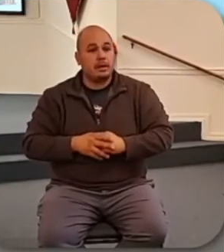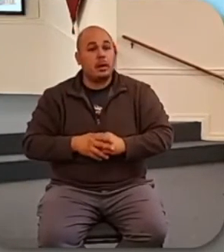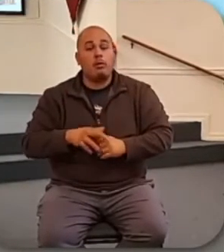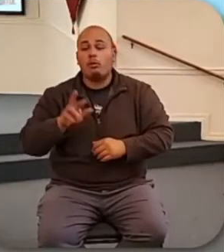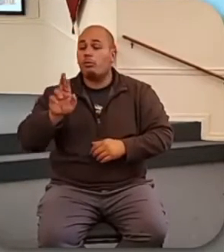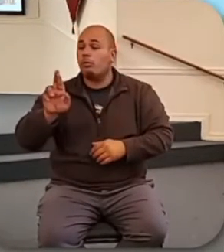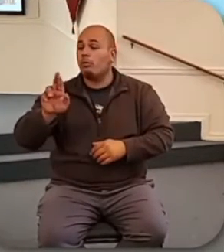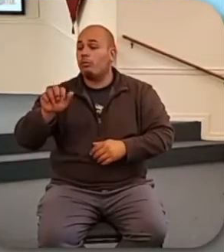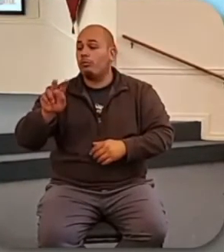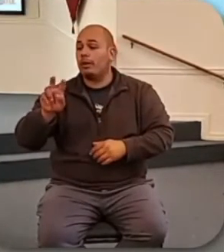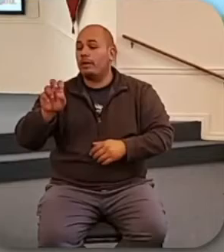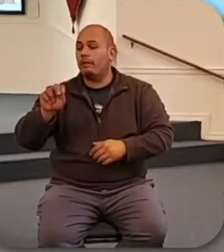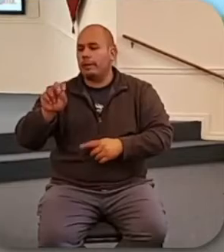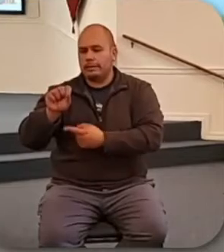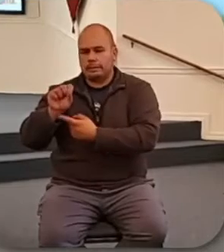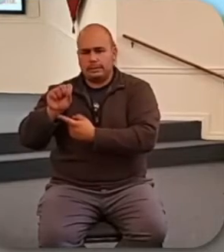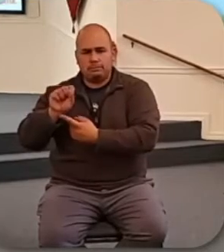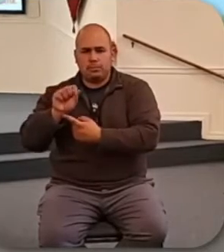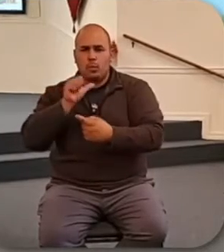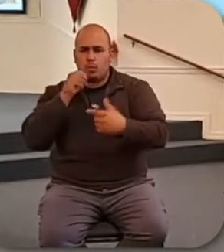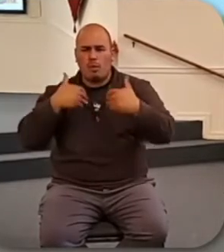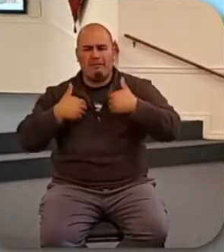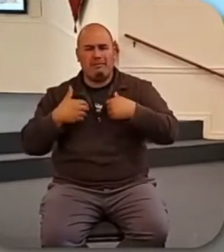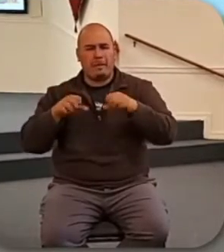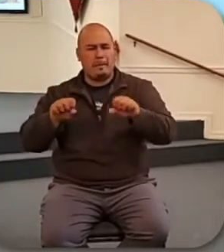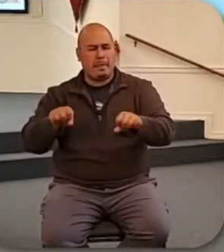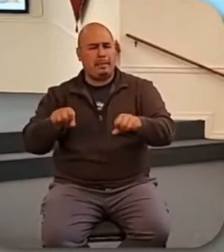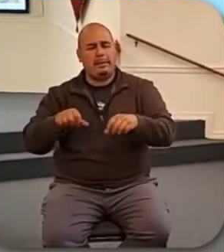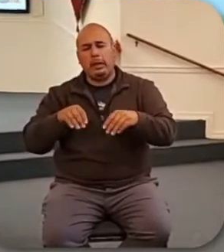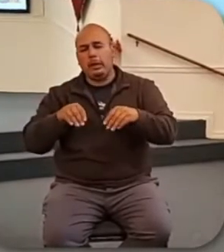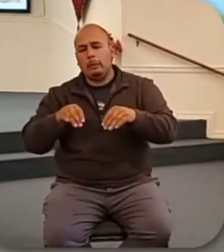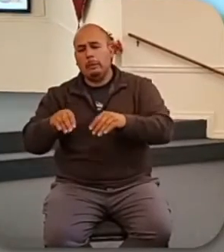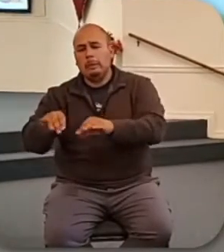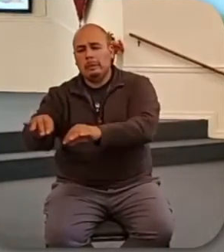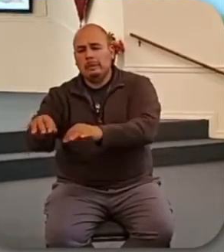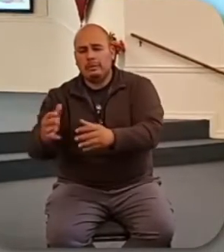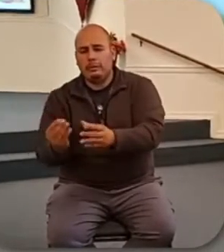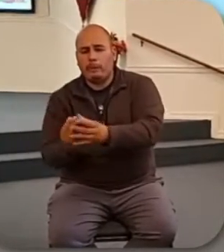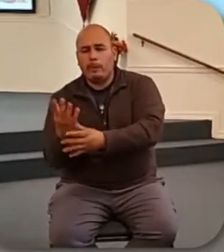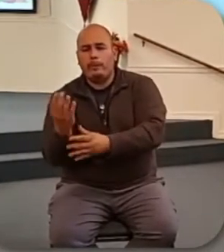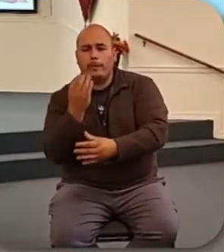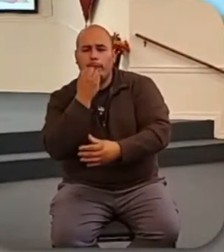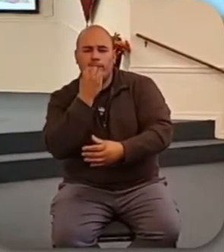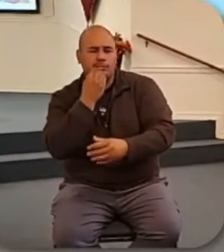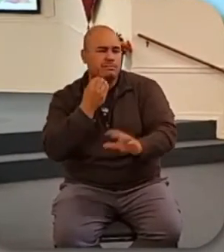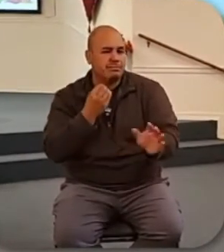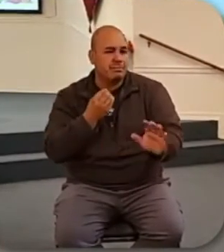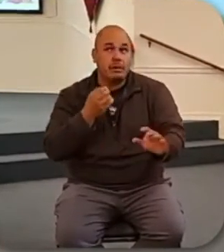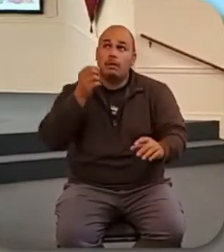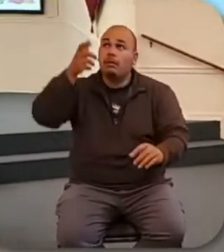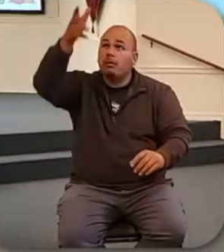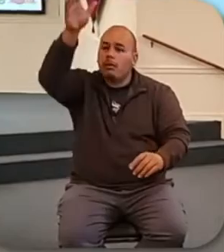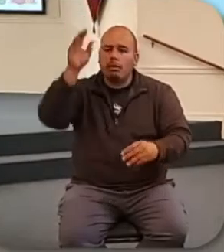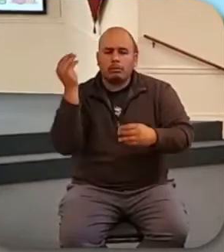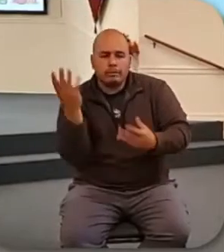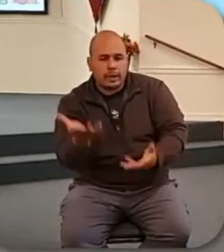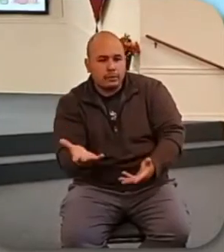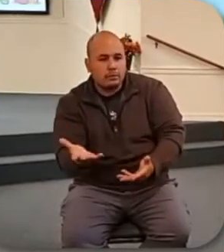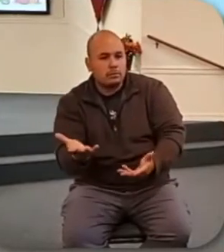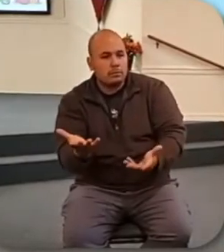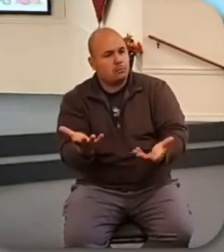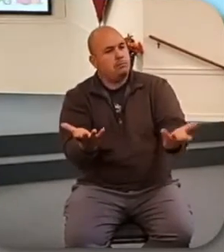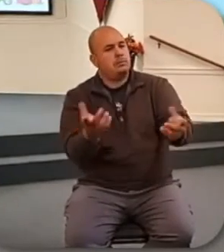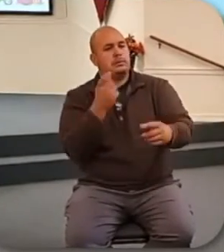don't sow or reap. They have no storeroom or barn, yet God feeds them. They don't go hungry.